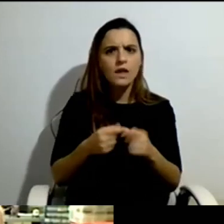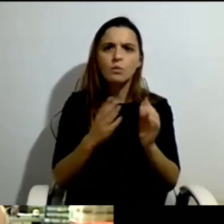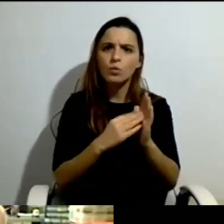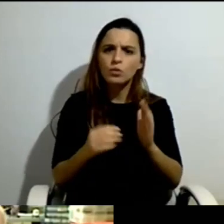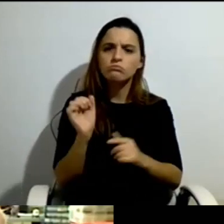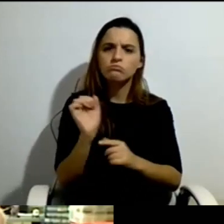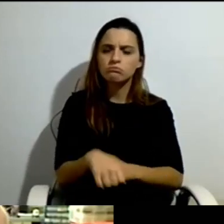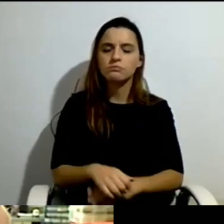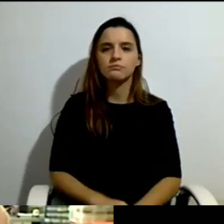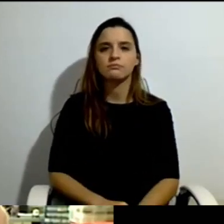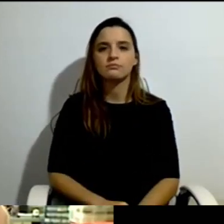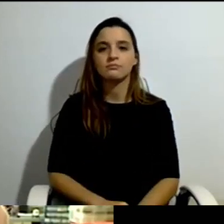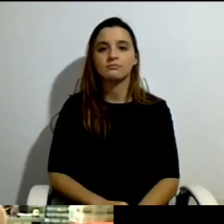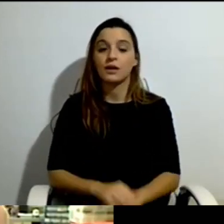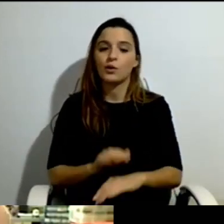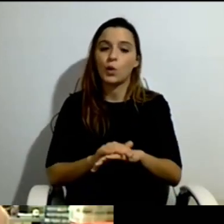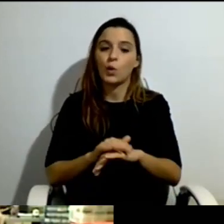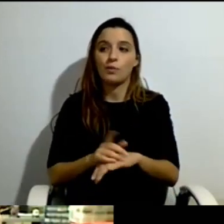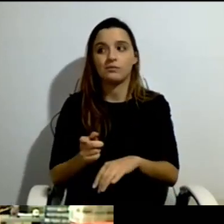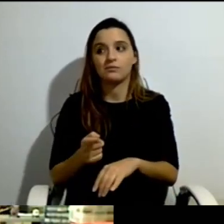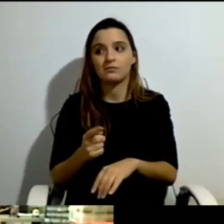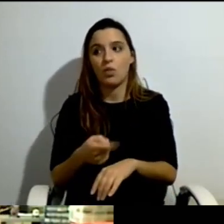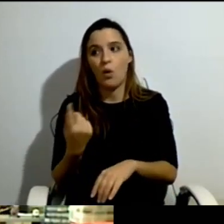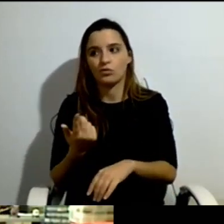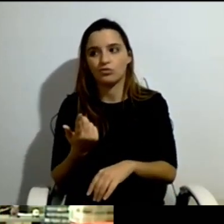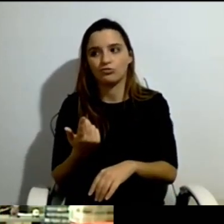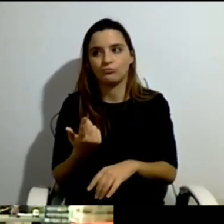They calculated that if they would use that model,